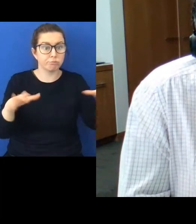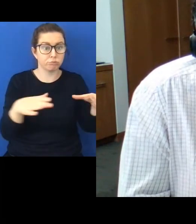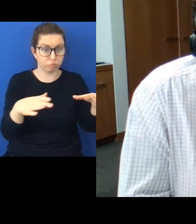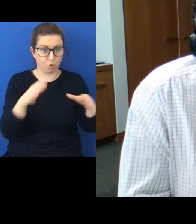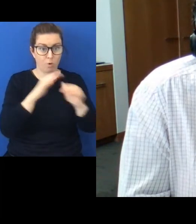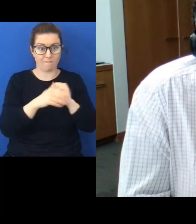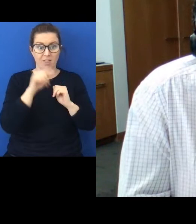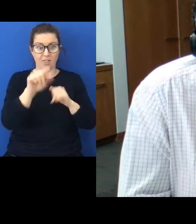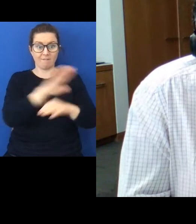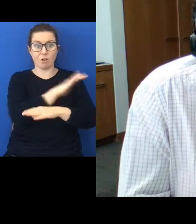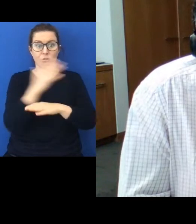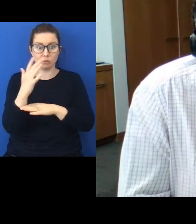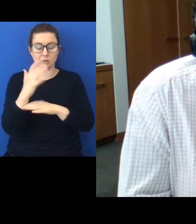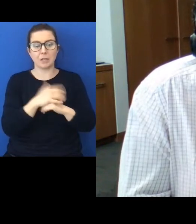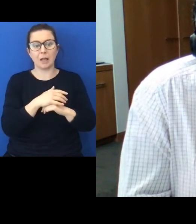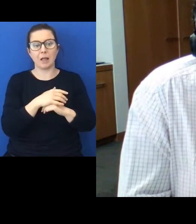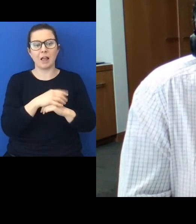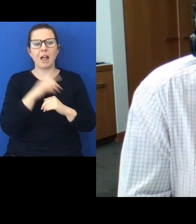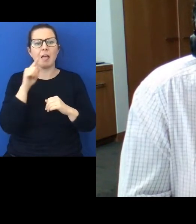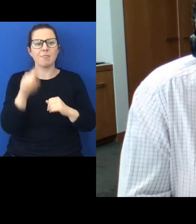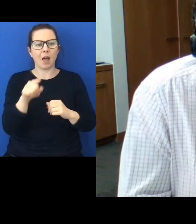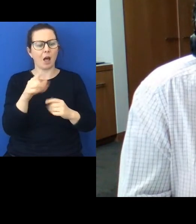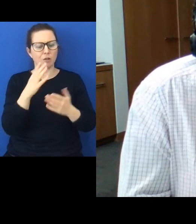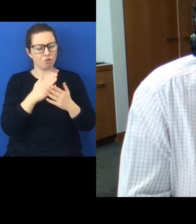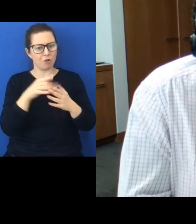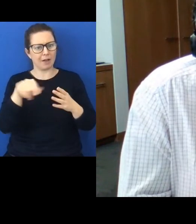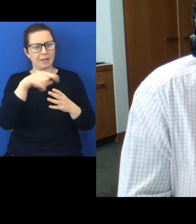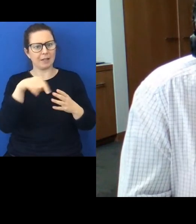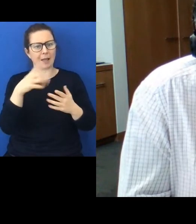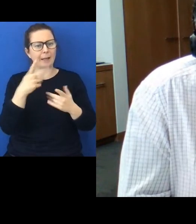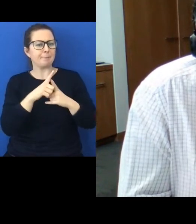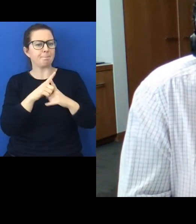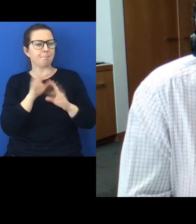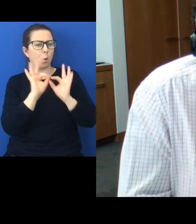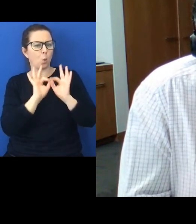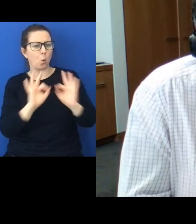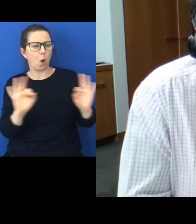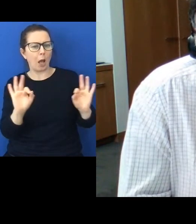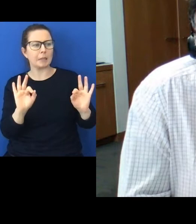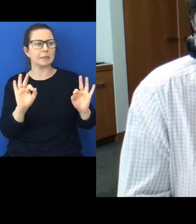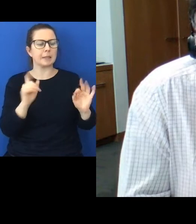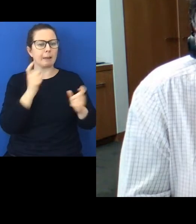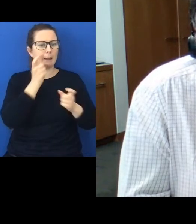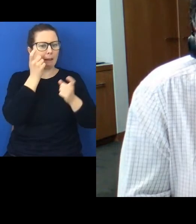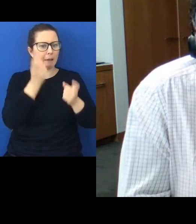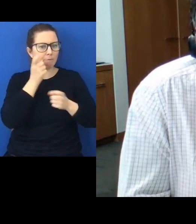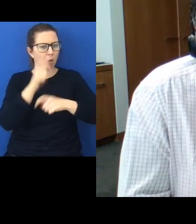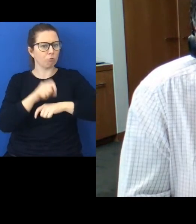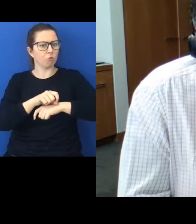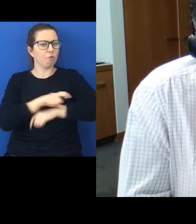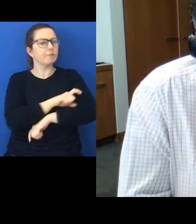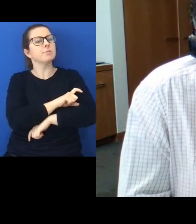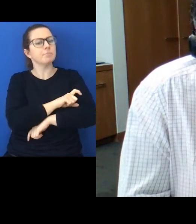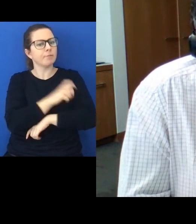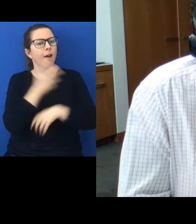are expressing confidence perhaps quiet perhaps careful that